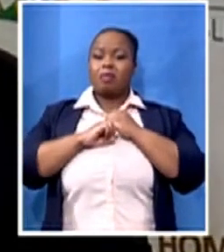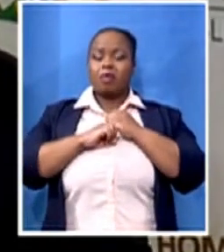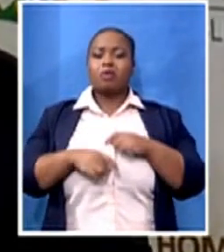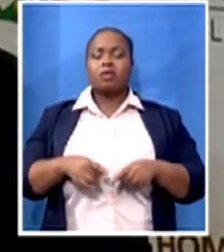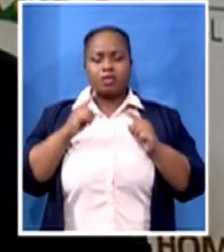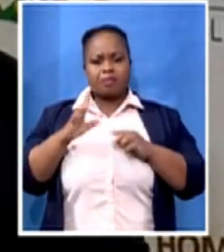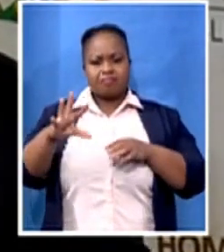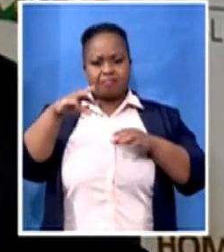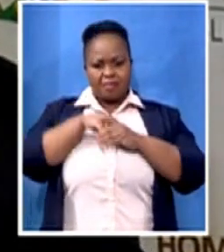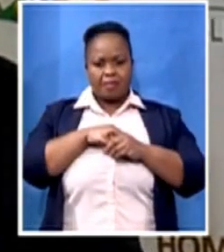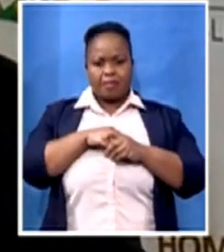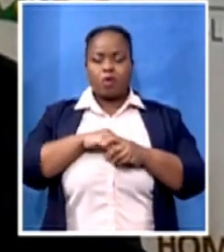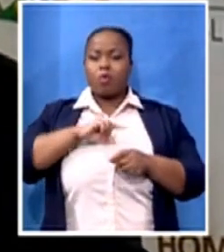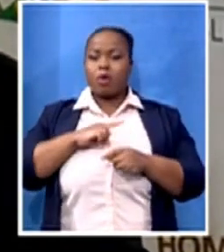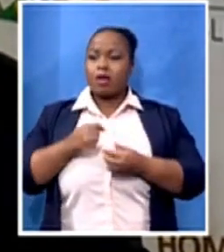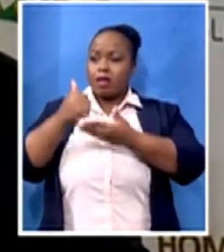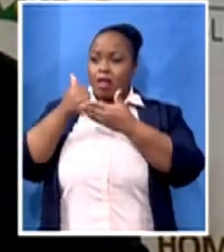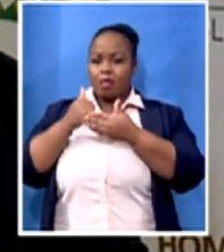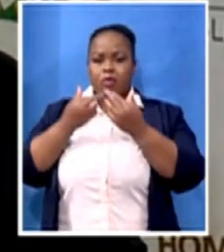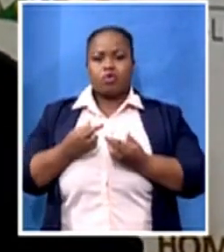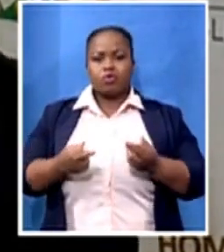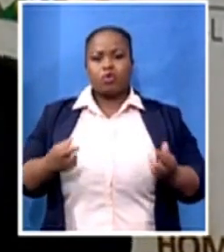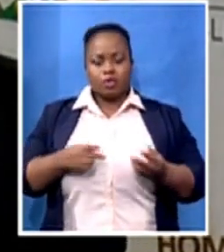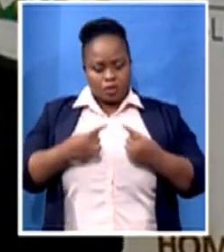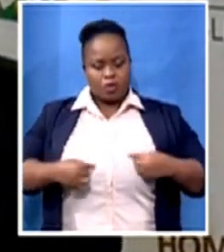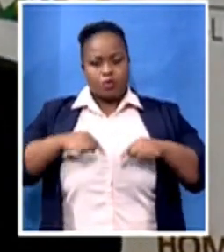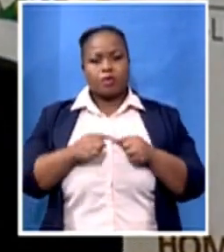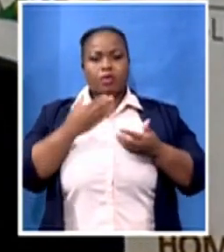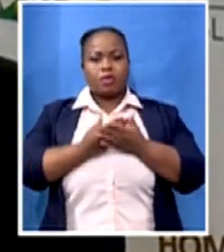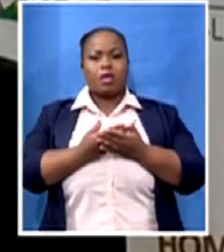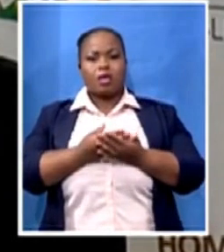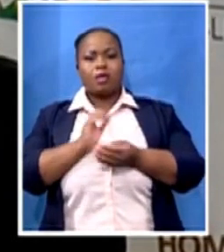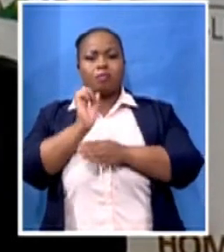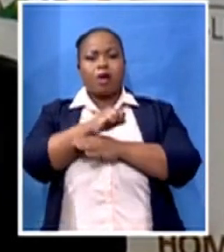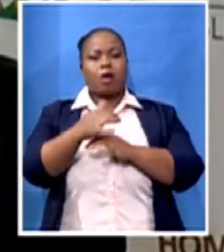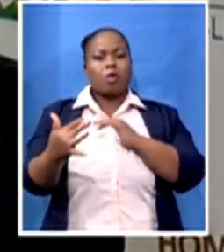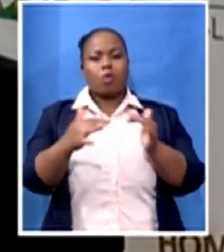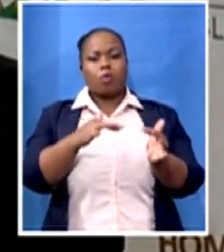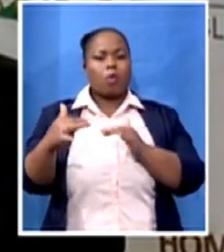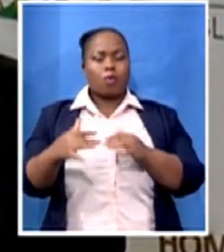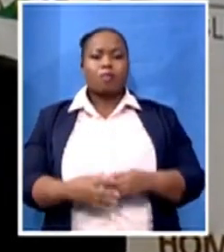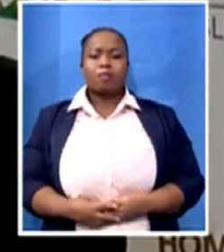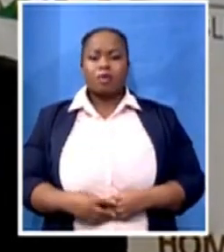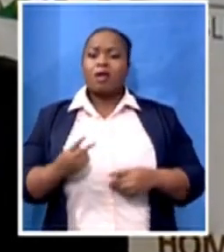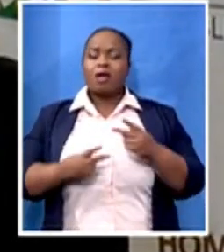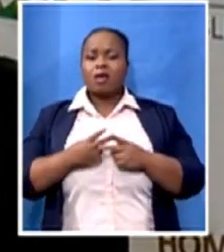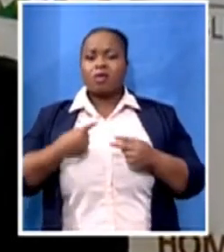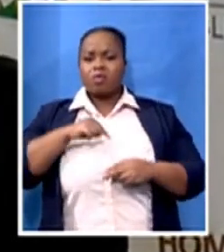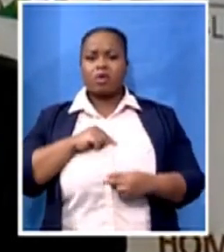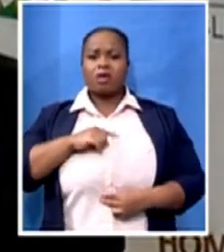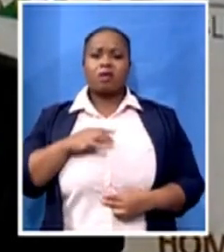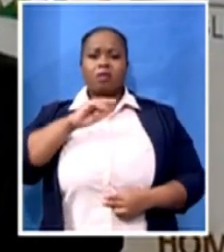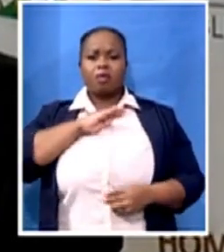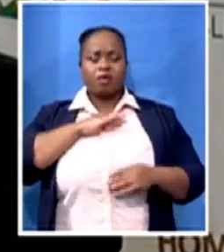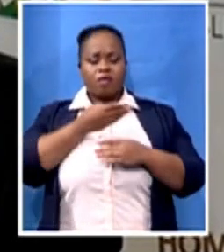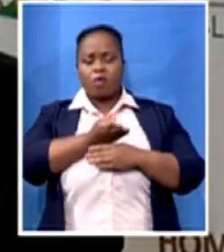our disposal for us to win the war. We are not placing monetary value on human life. We'll preserve human